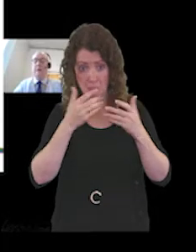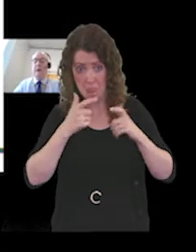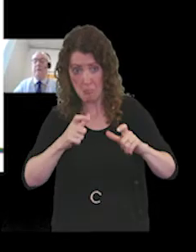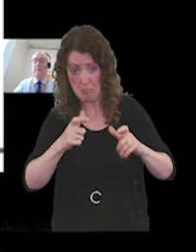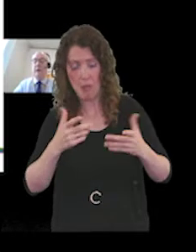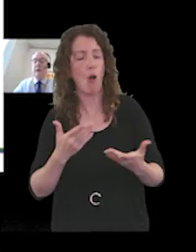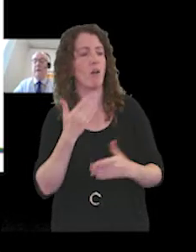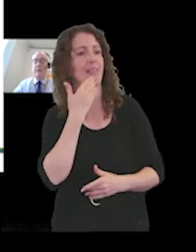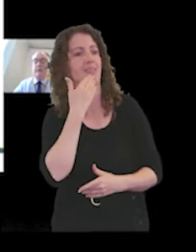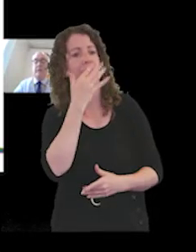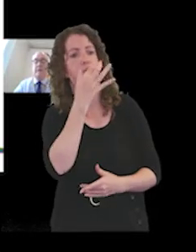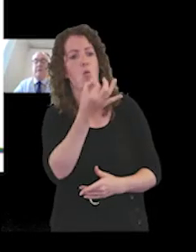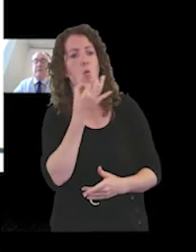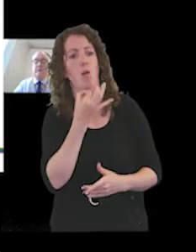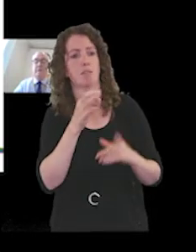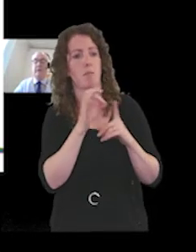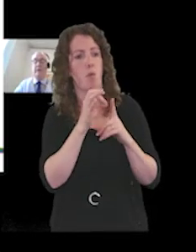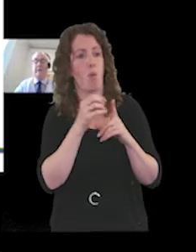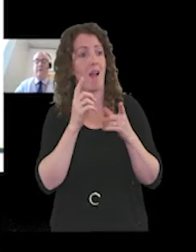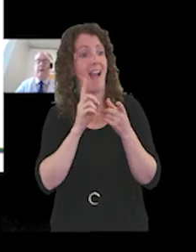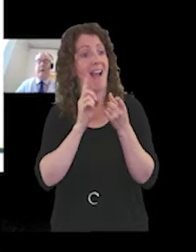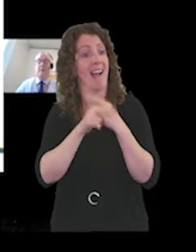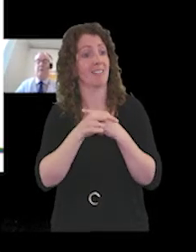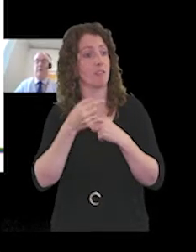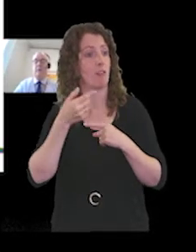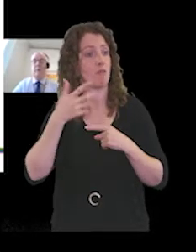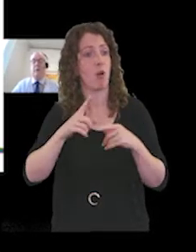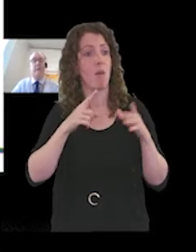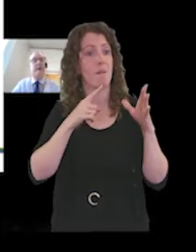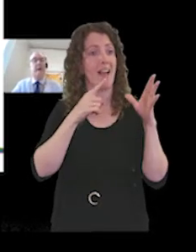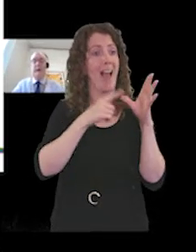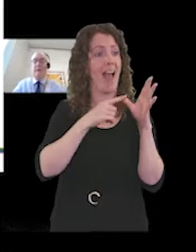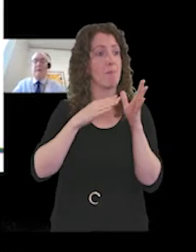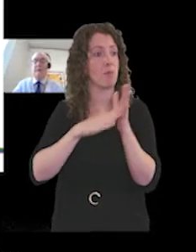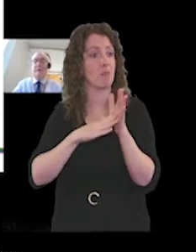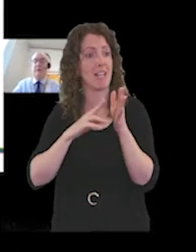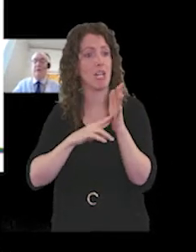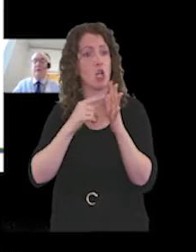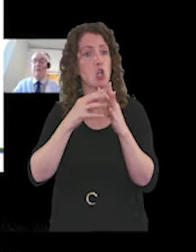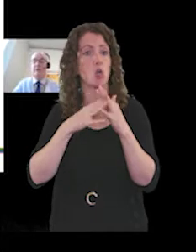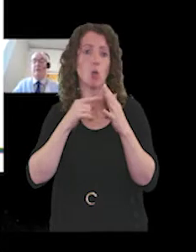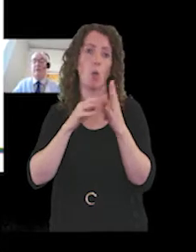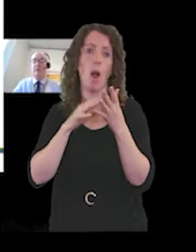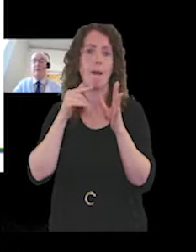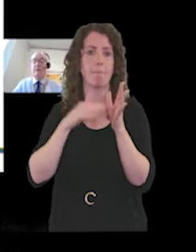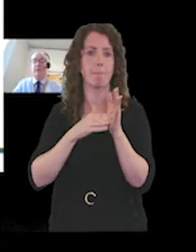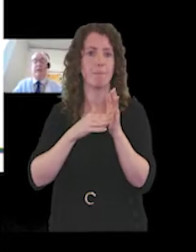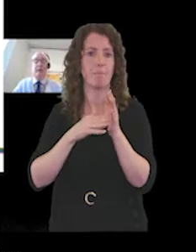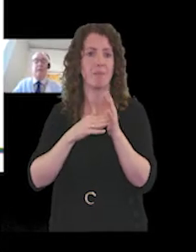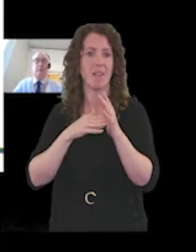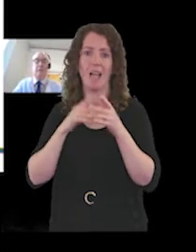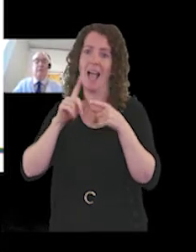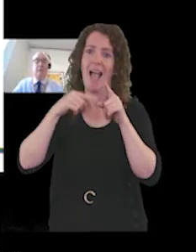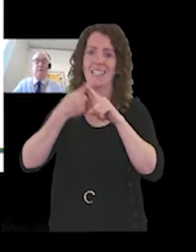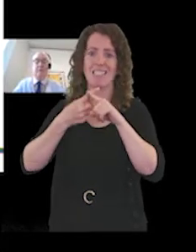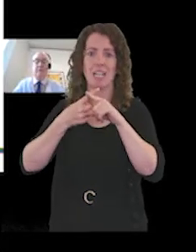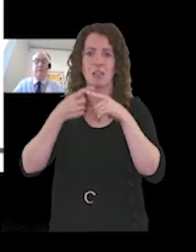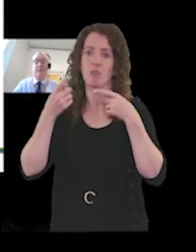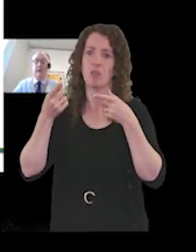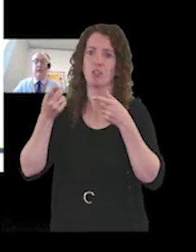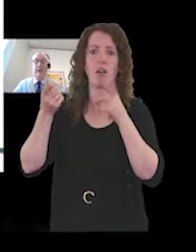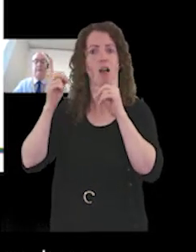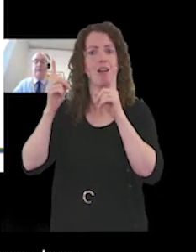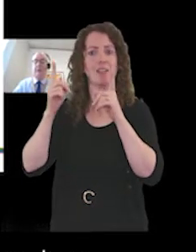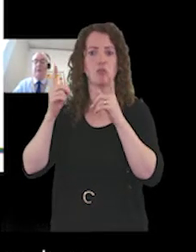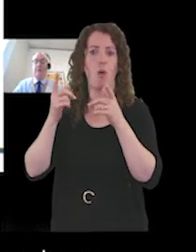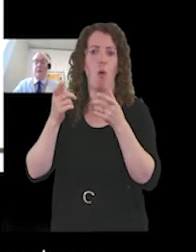um and uh i've got an answer that's been provided by ann maria newham our executive director of nursing ahps and qualities